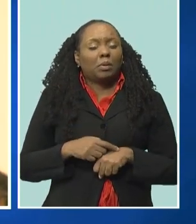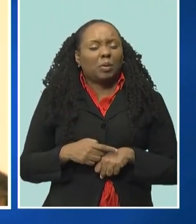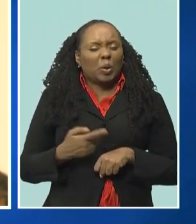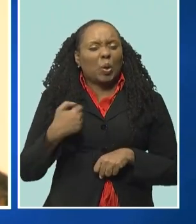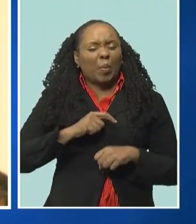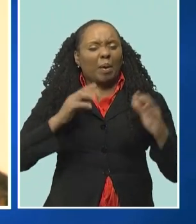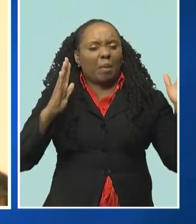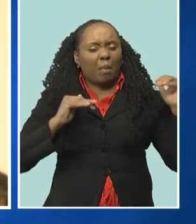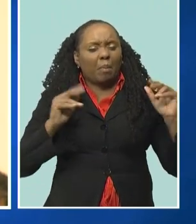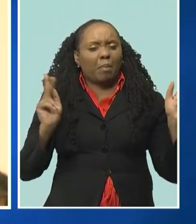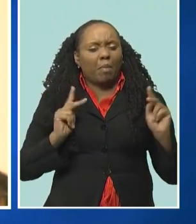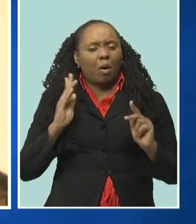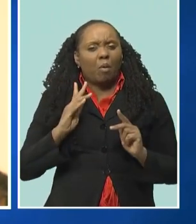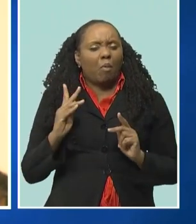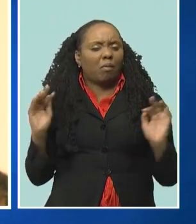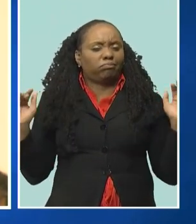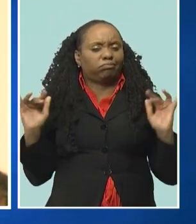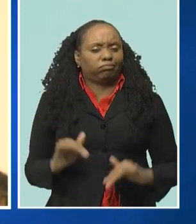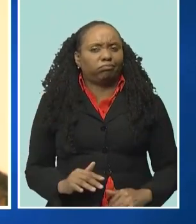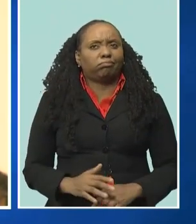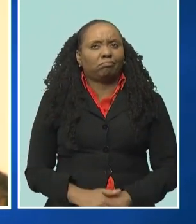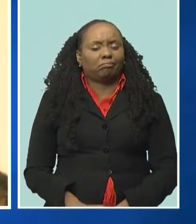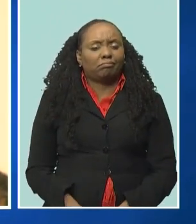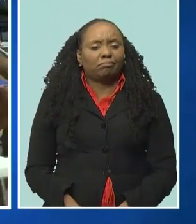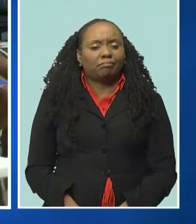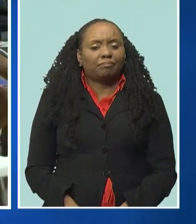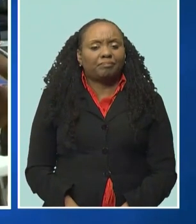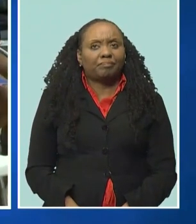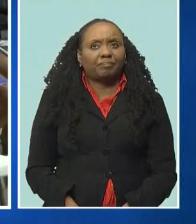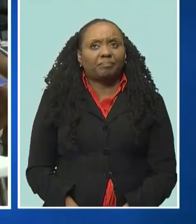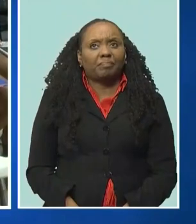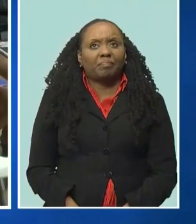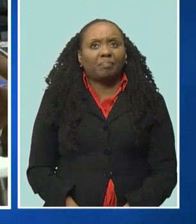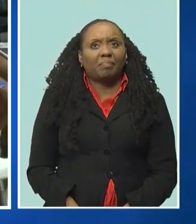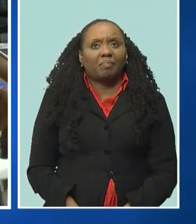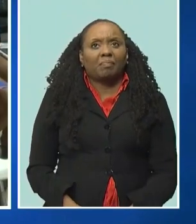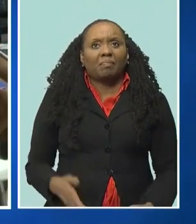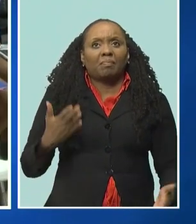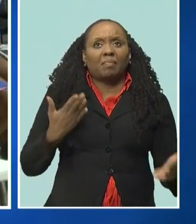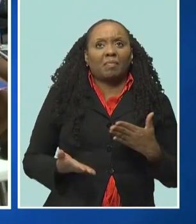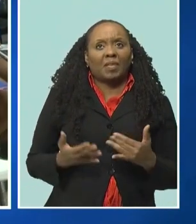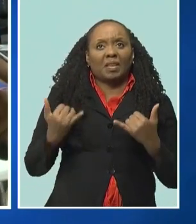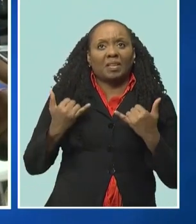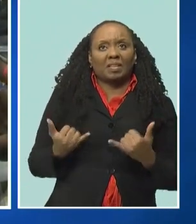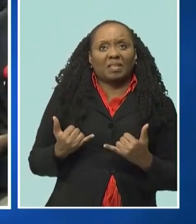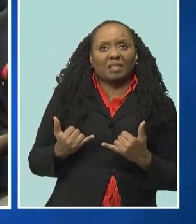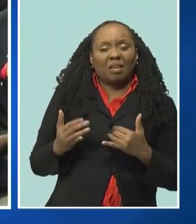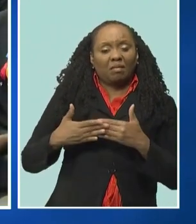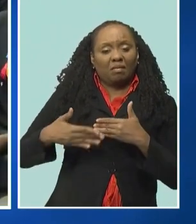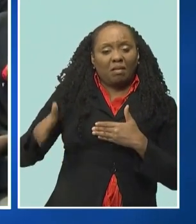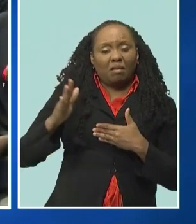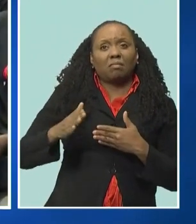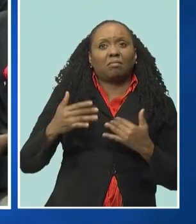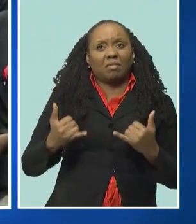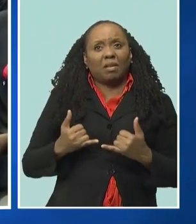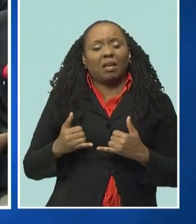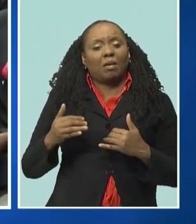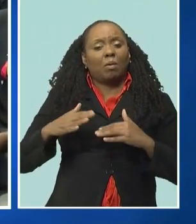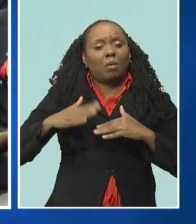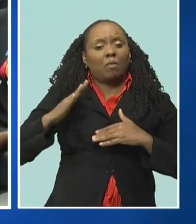high occupancy, meaning that anywhere from now, like today, we have over 331